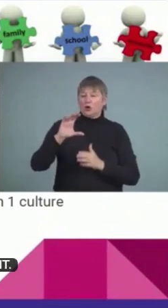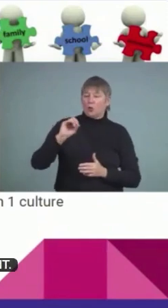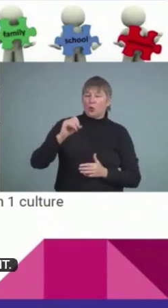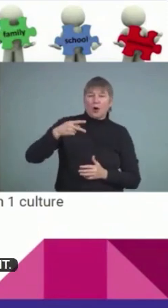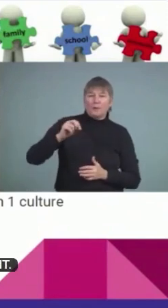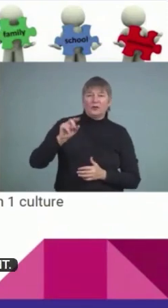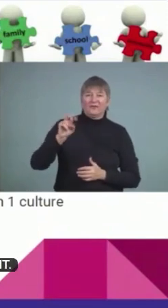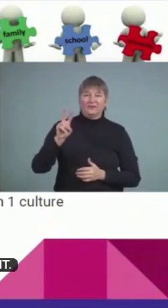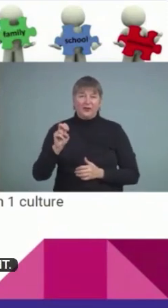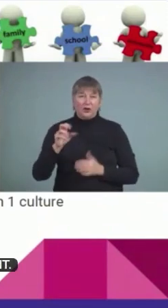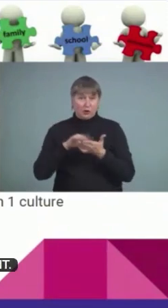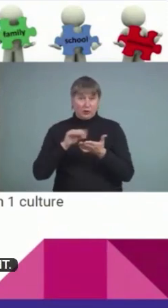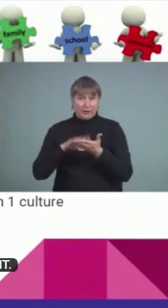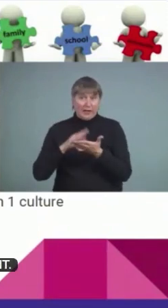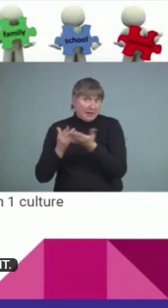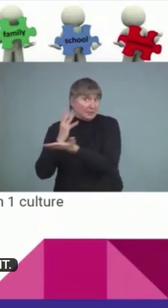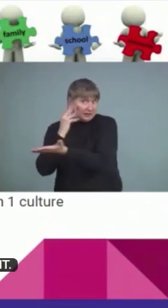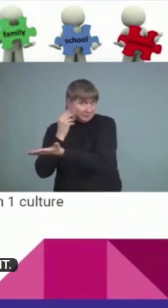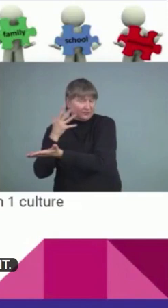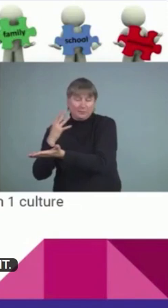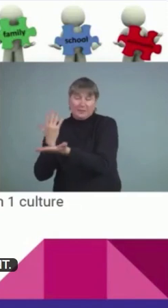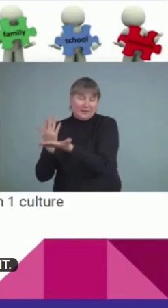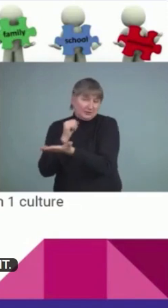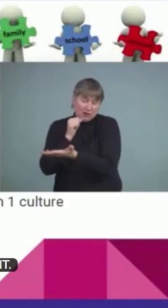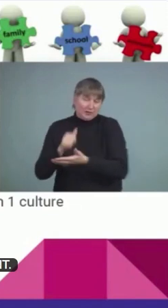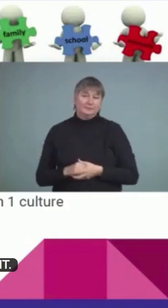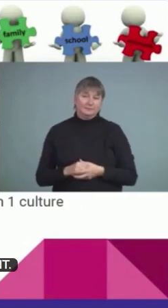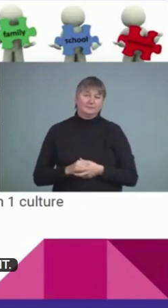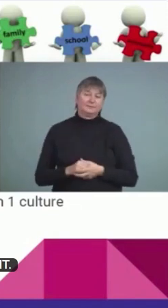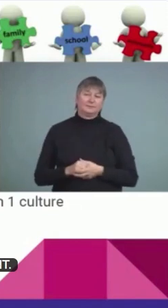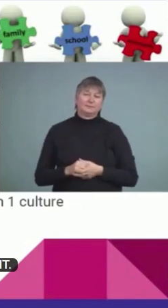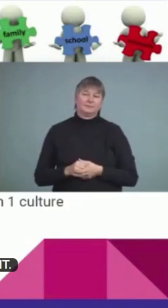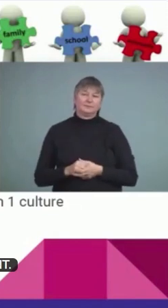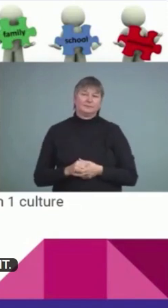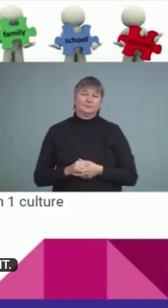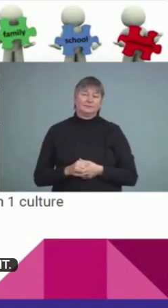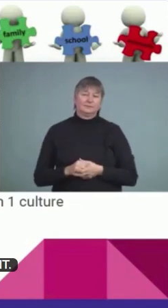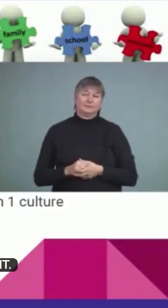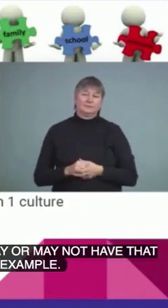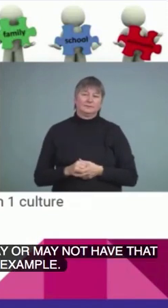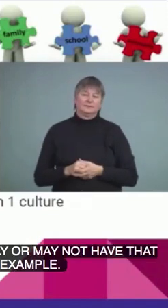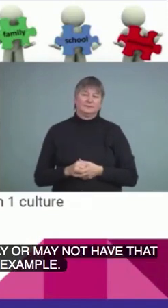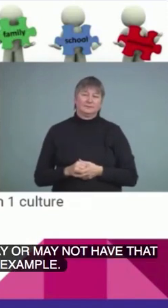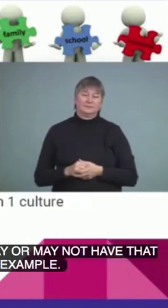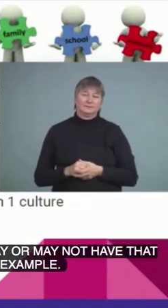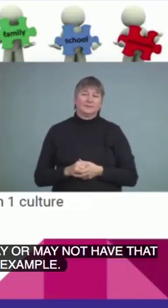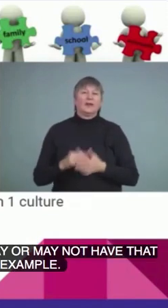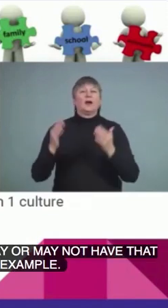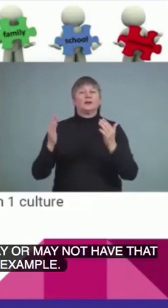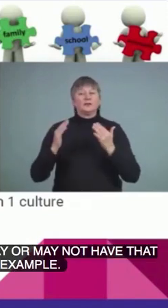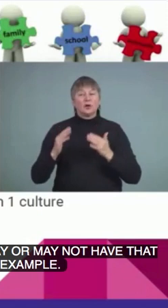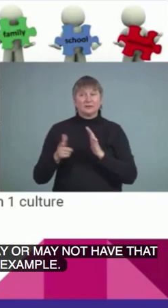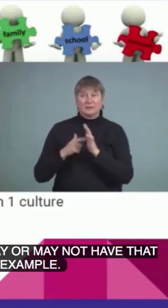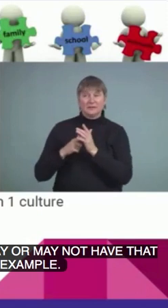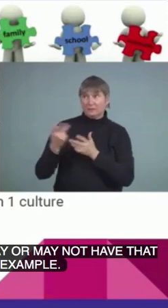or may not have that where the other children come from, as an example. There's a language barrier as well. So, it's